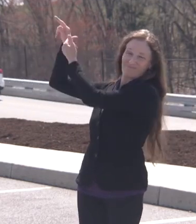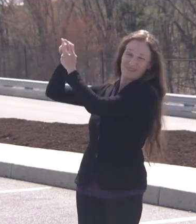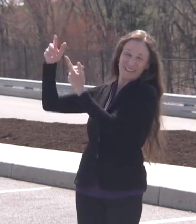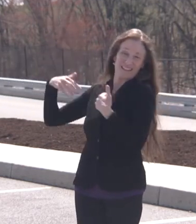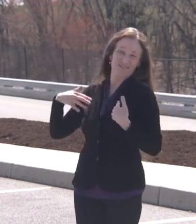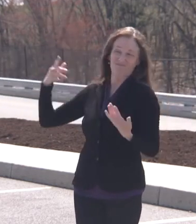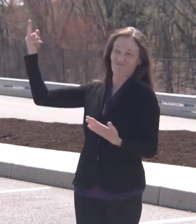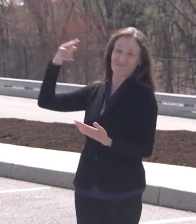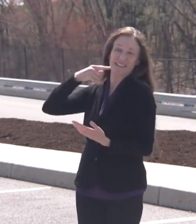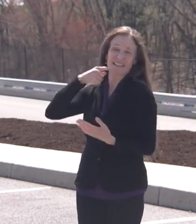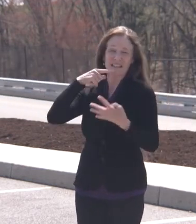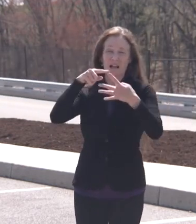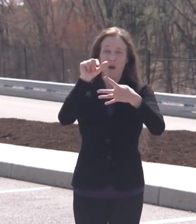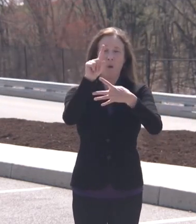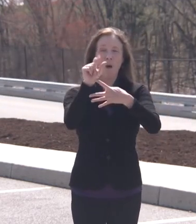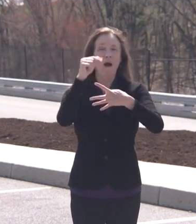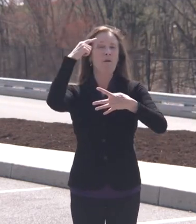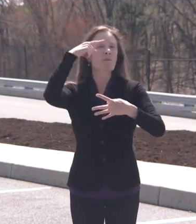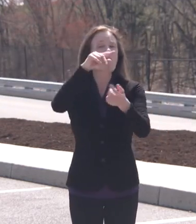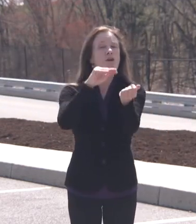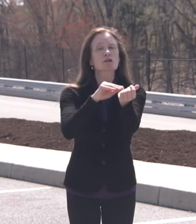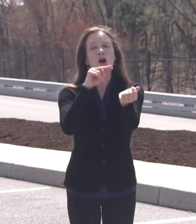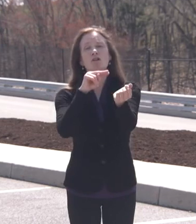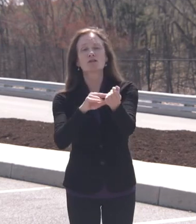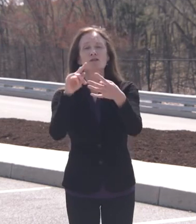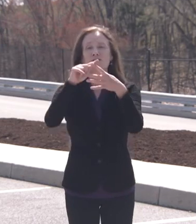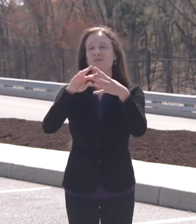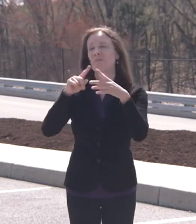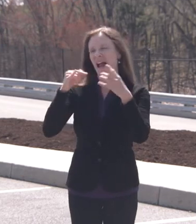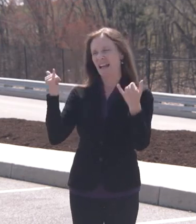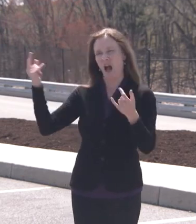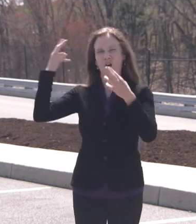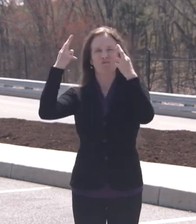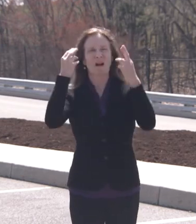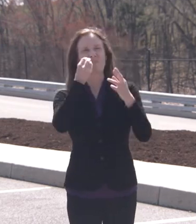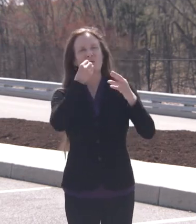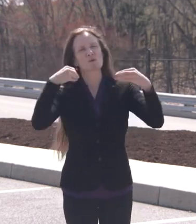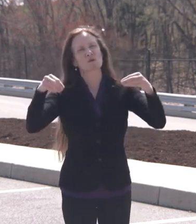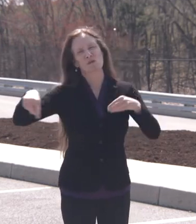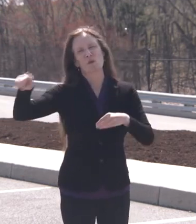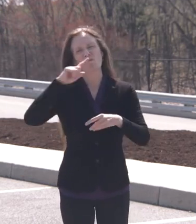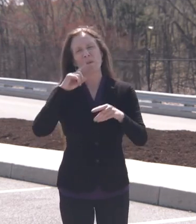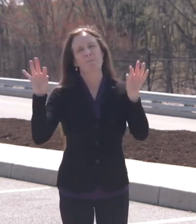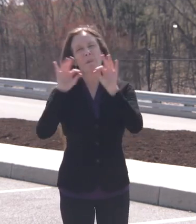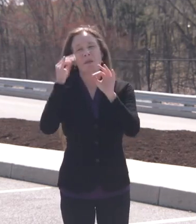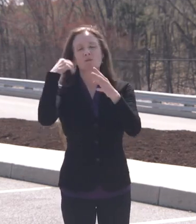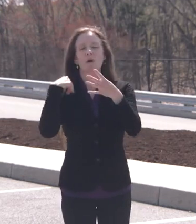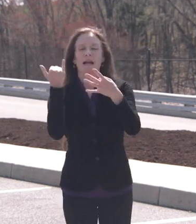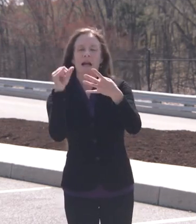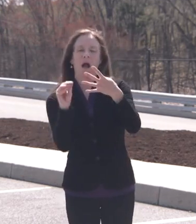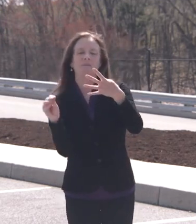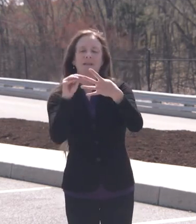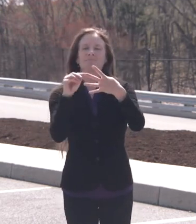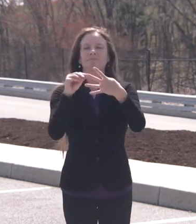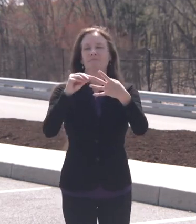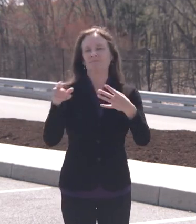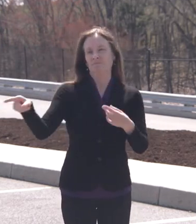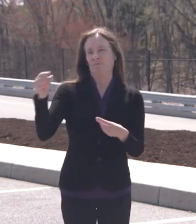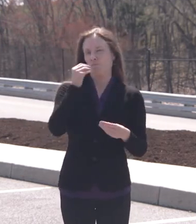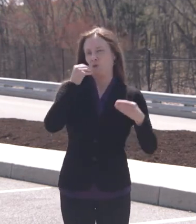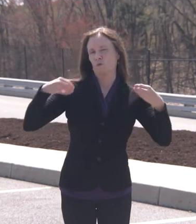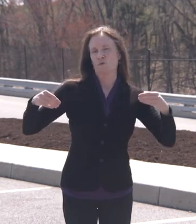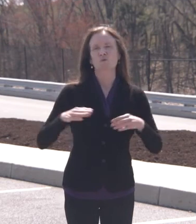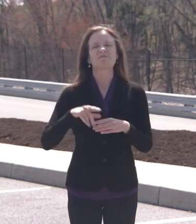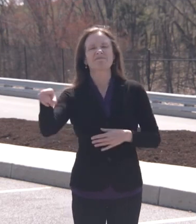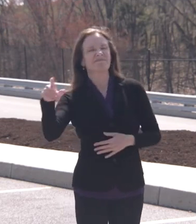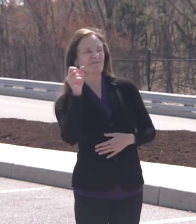we changed them like this when we thought it was important. One more question from one last question. It's not related to this. There's a